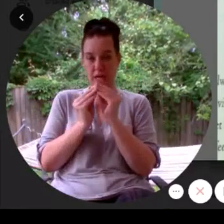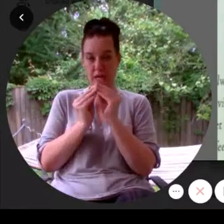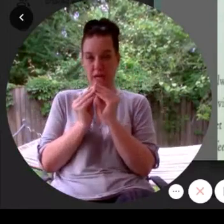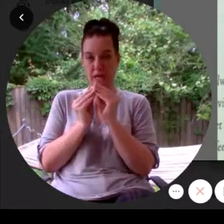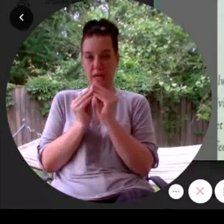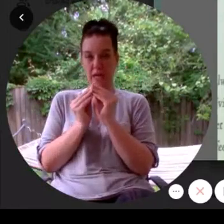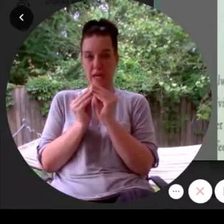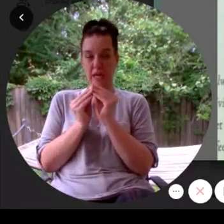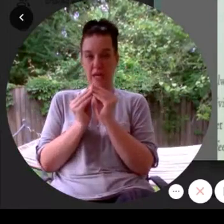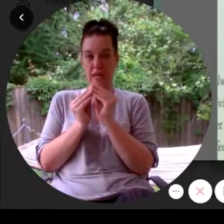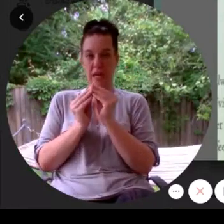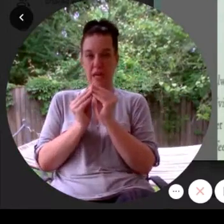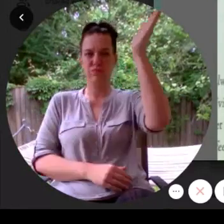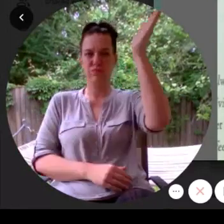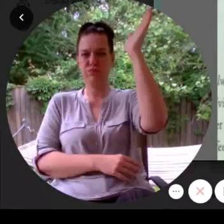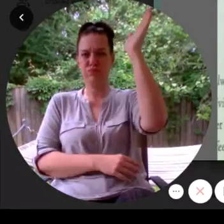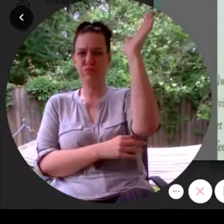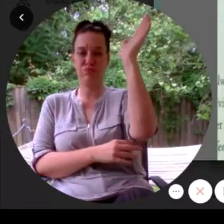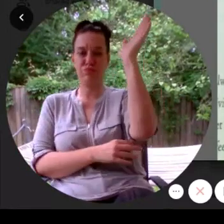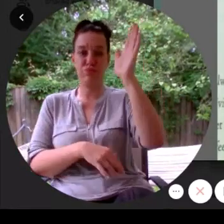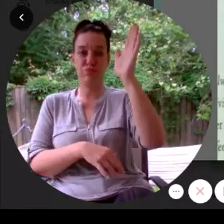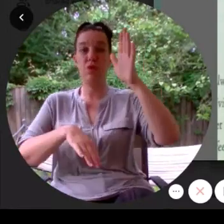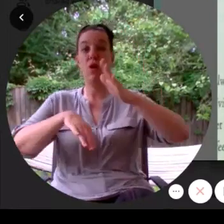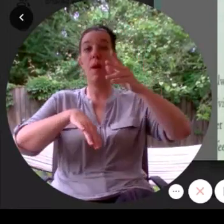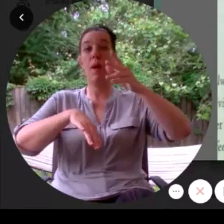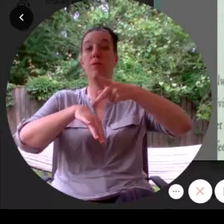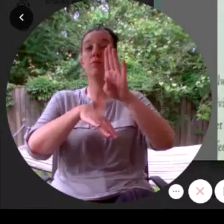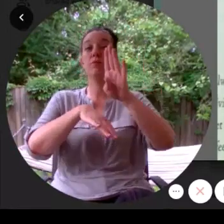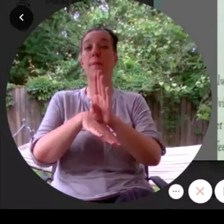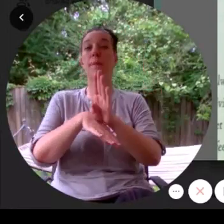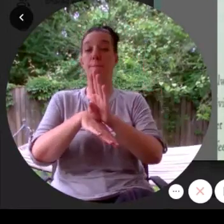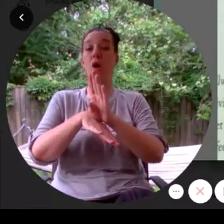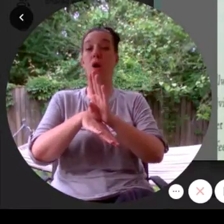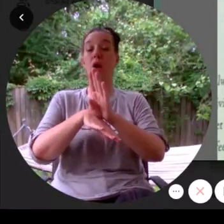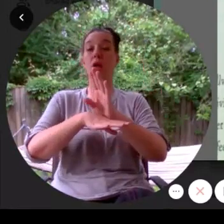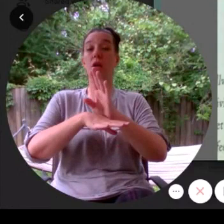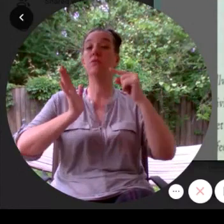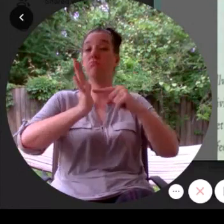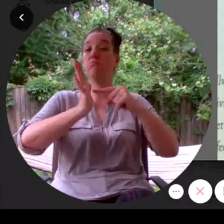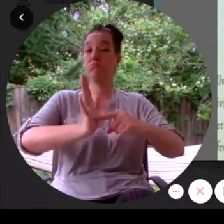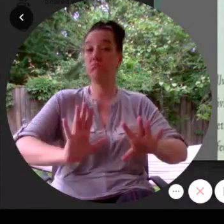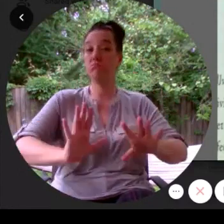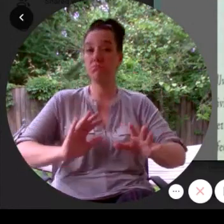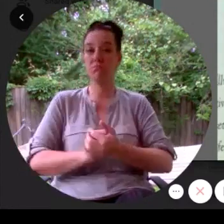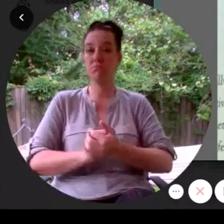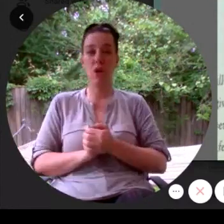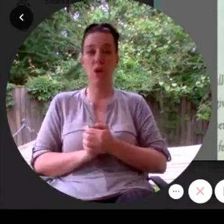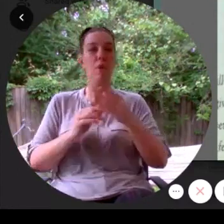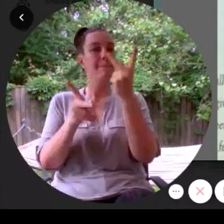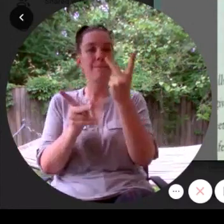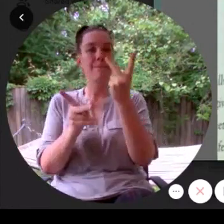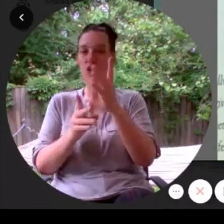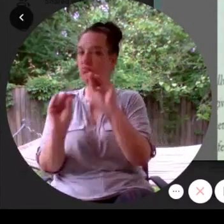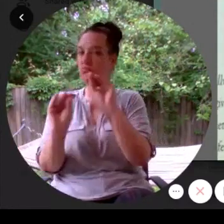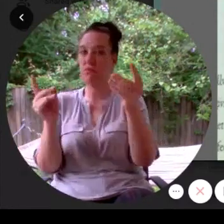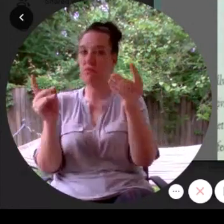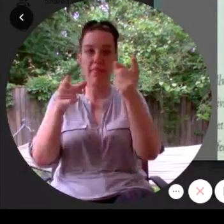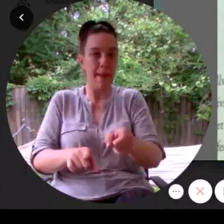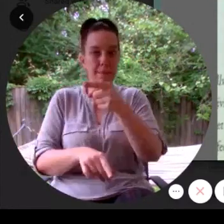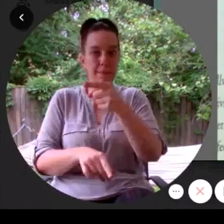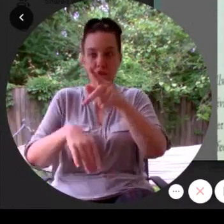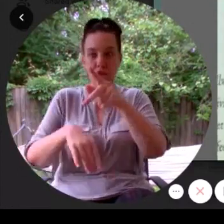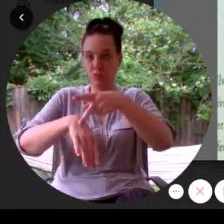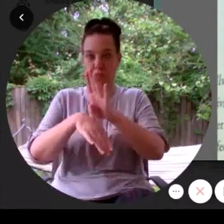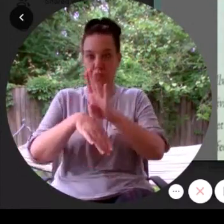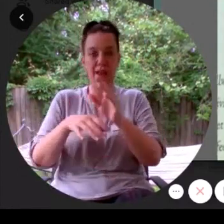on principal barkin's behalf we'll make sure nothing happens to him everything will